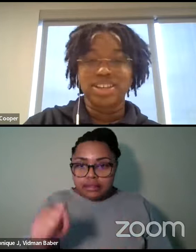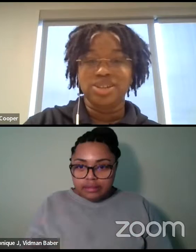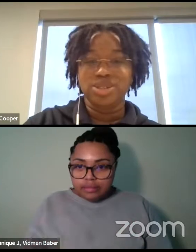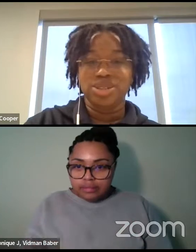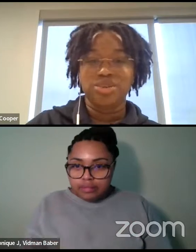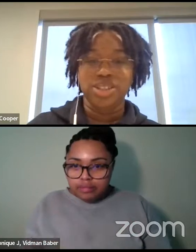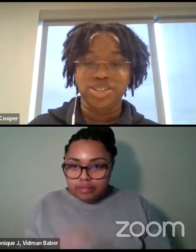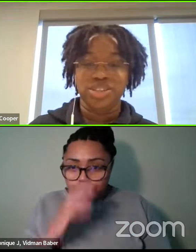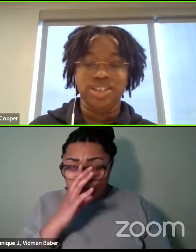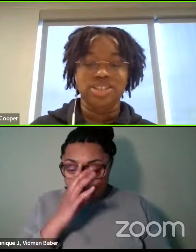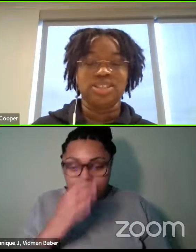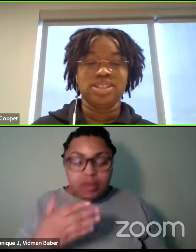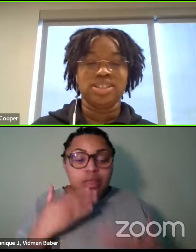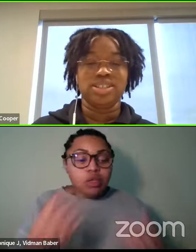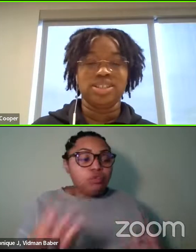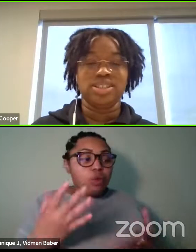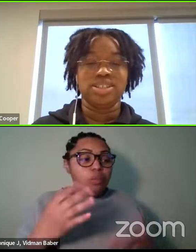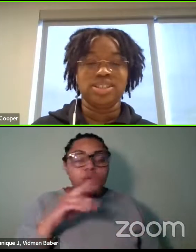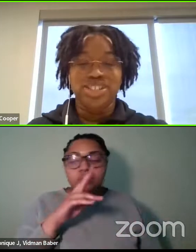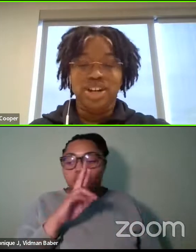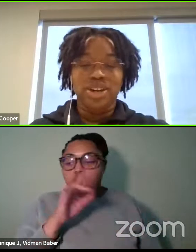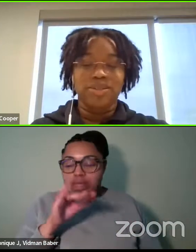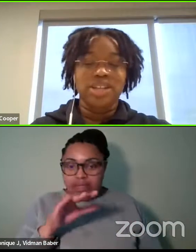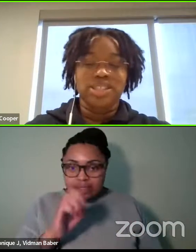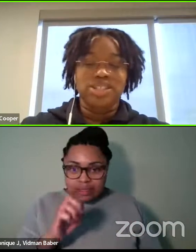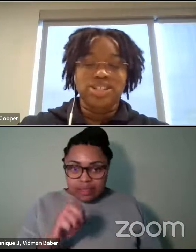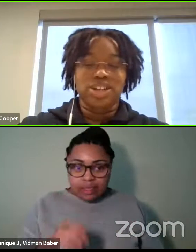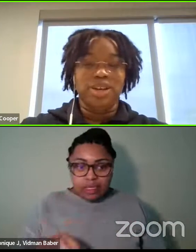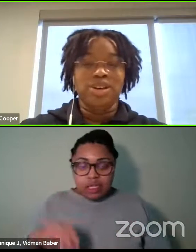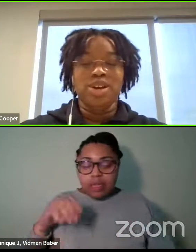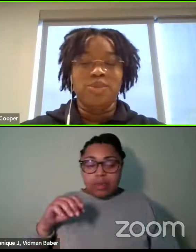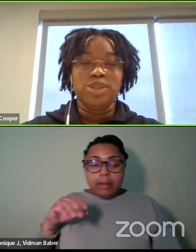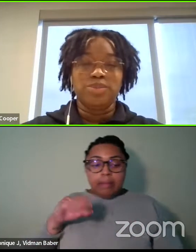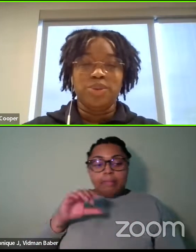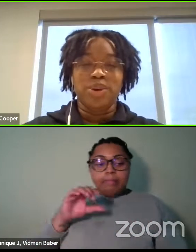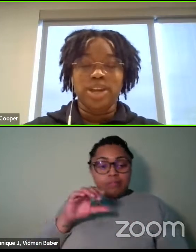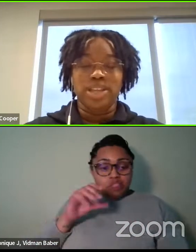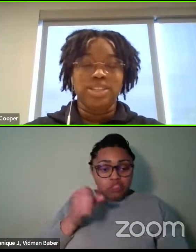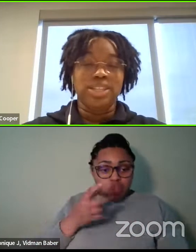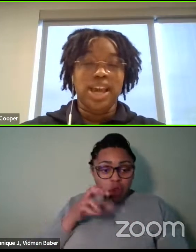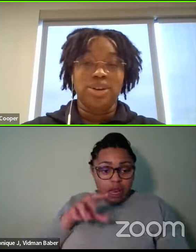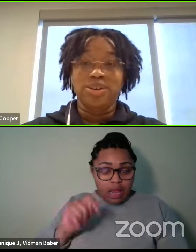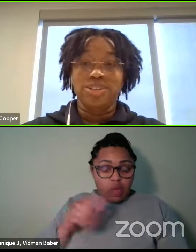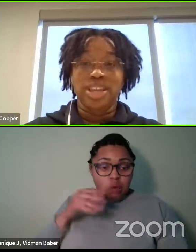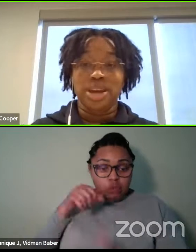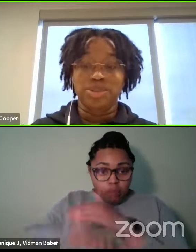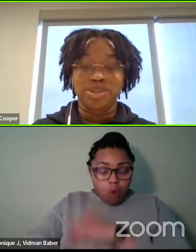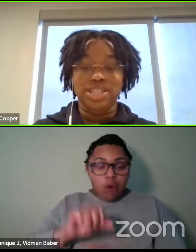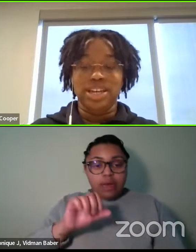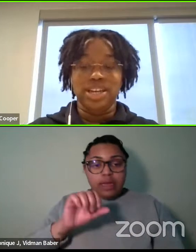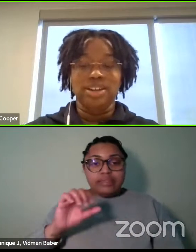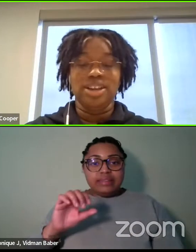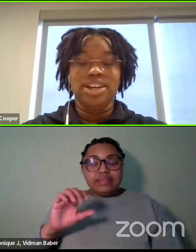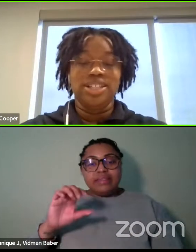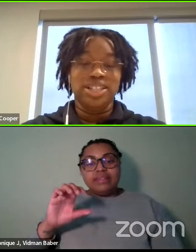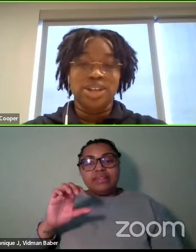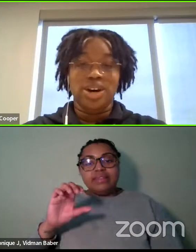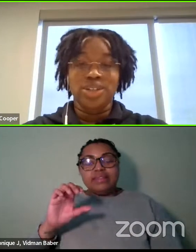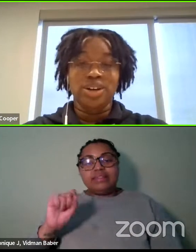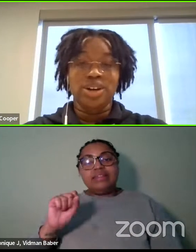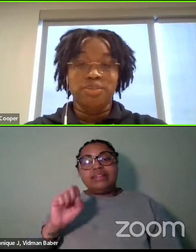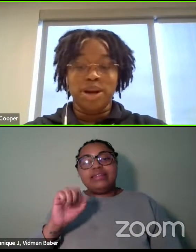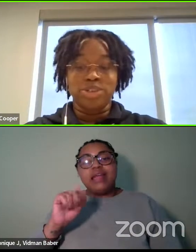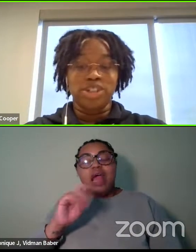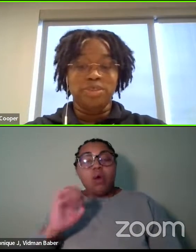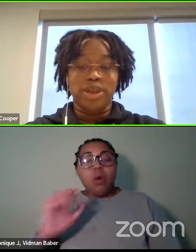thank you so much Chris. Ms. Charlotte Watson Sherman was born in Seattle, the Emerald City. She